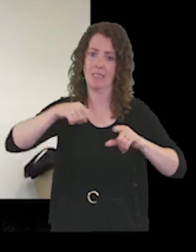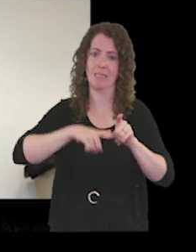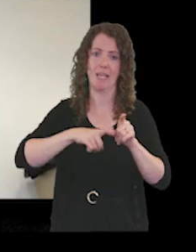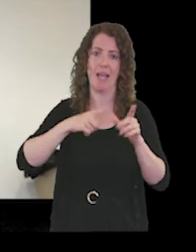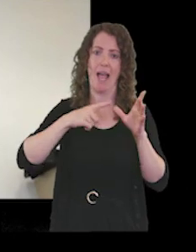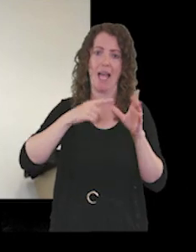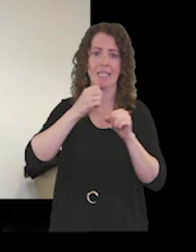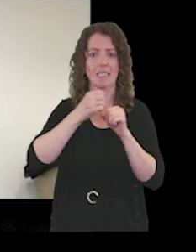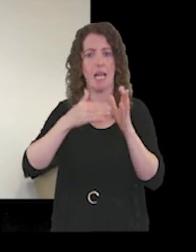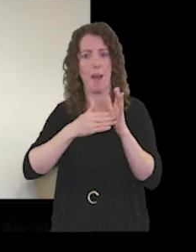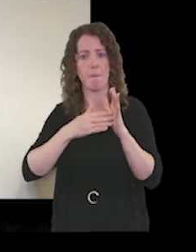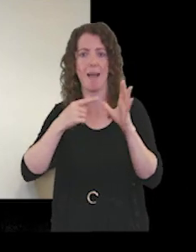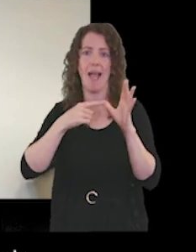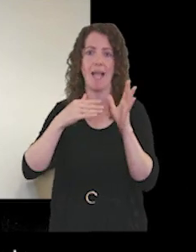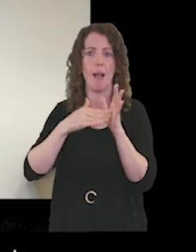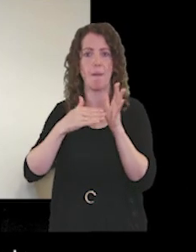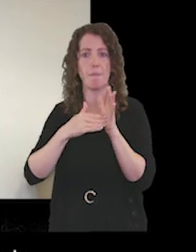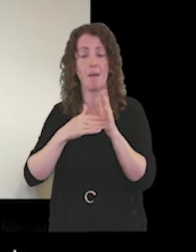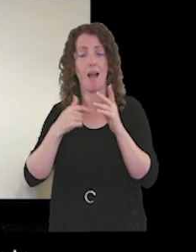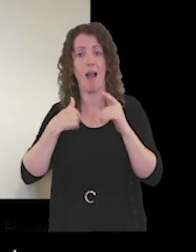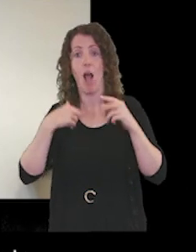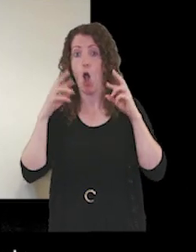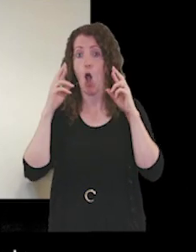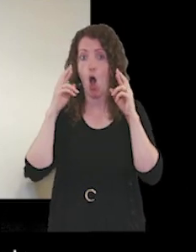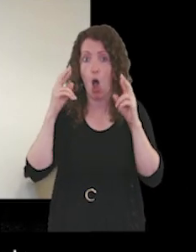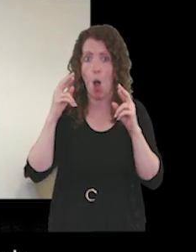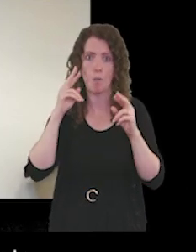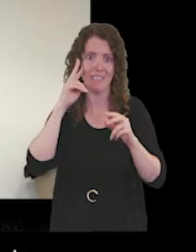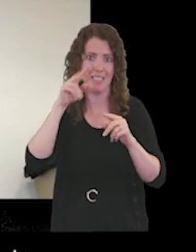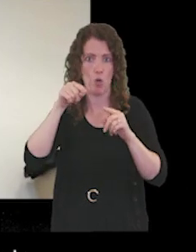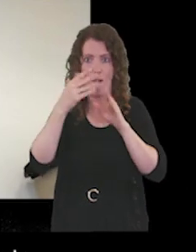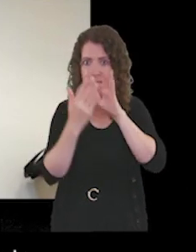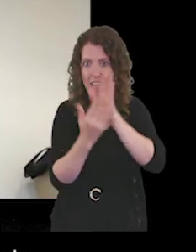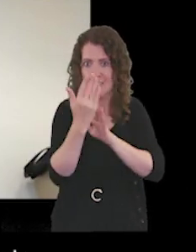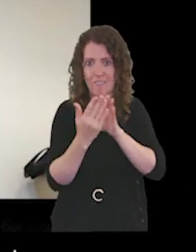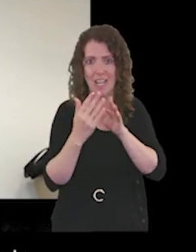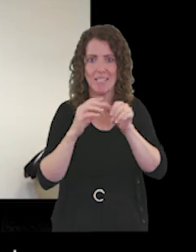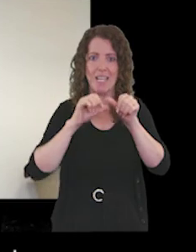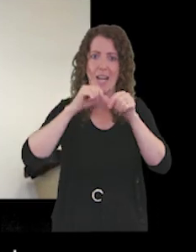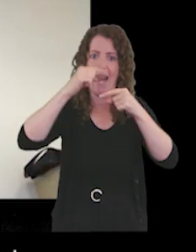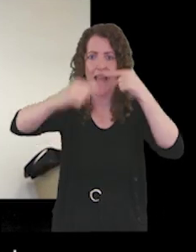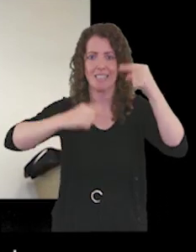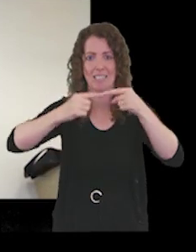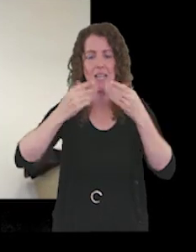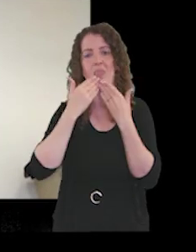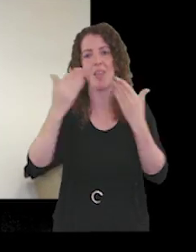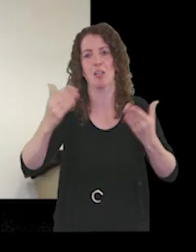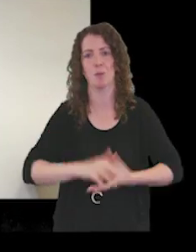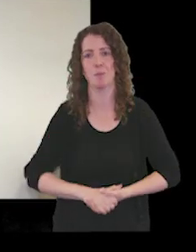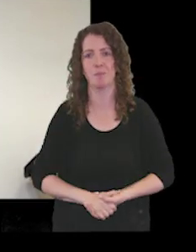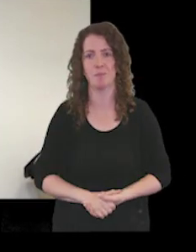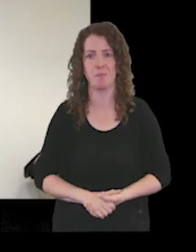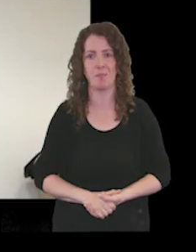agm amm and i hope to see you in person next year thank you